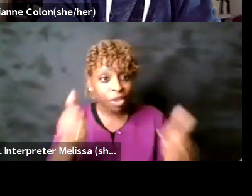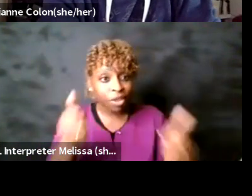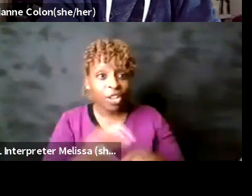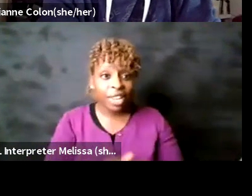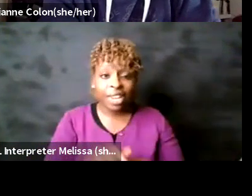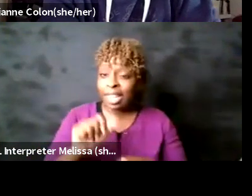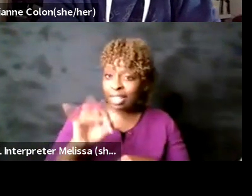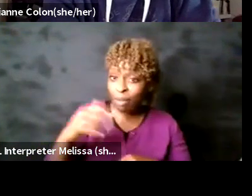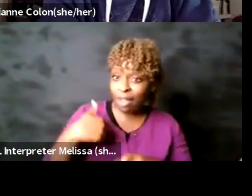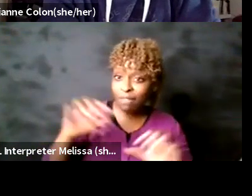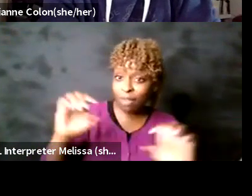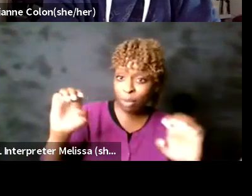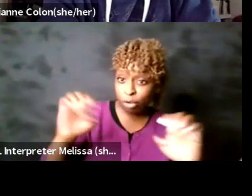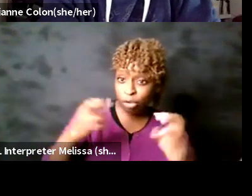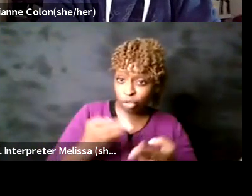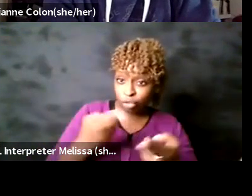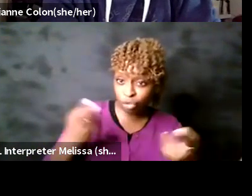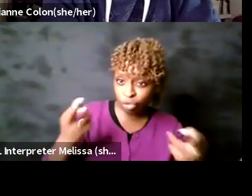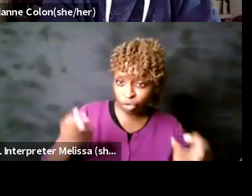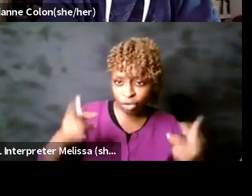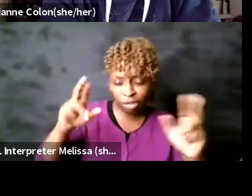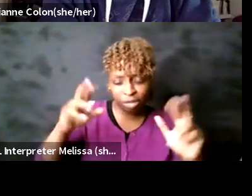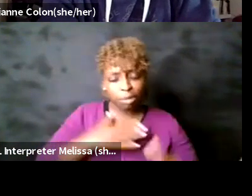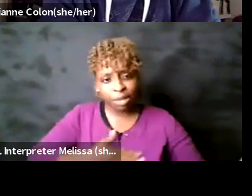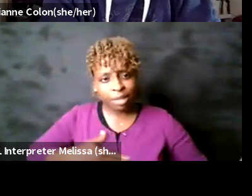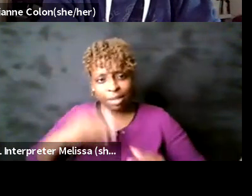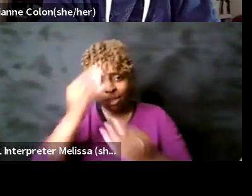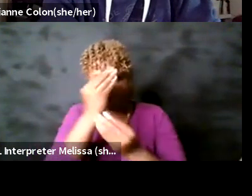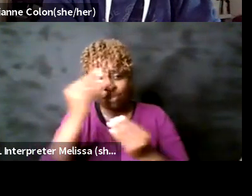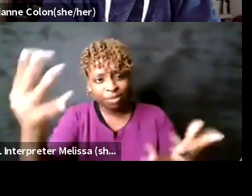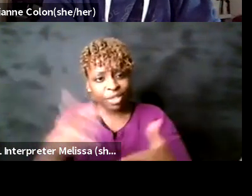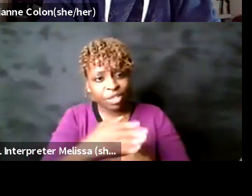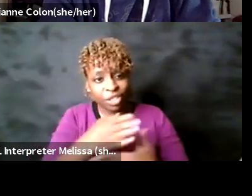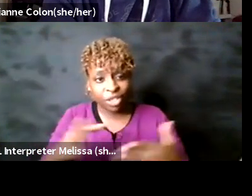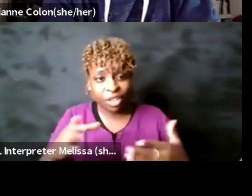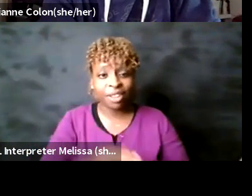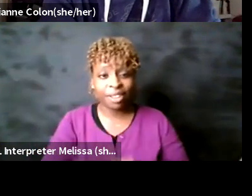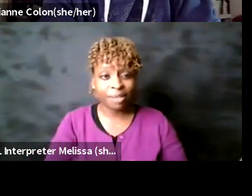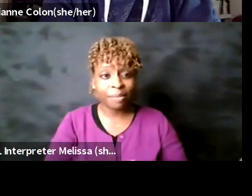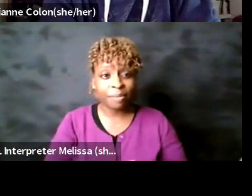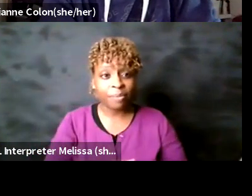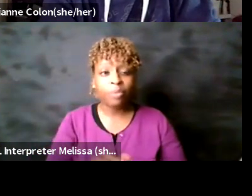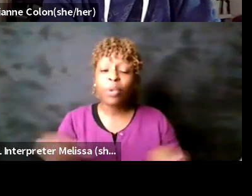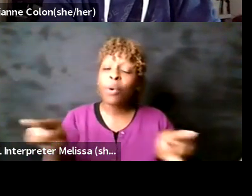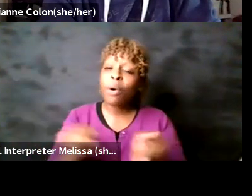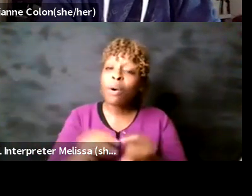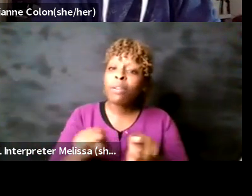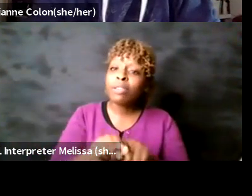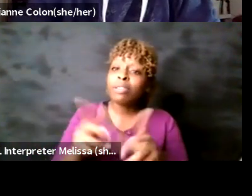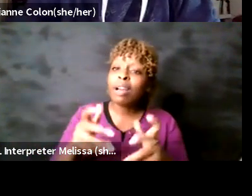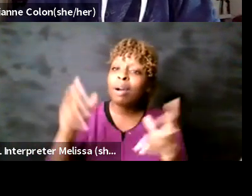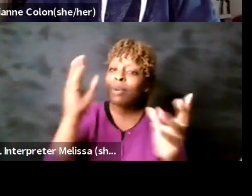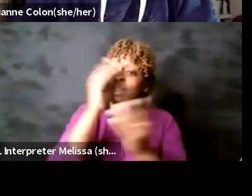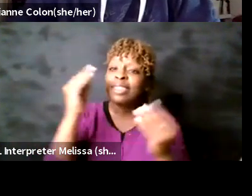to be the police all all of these things so i'm ready for that front of house conference and then i just want to drive home for myself and for the audiences